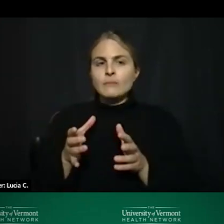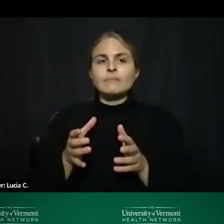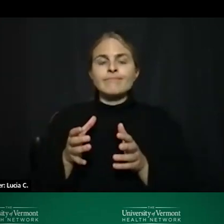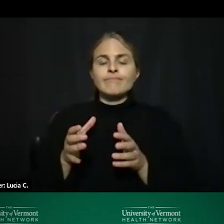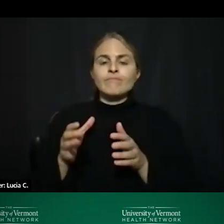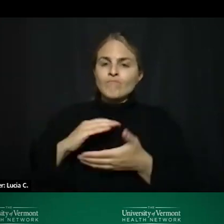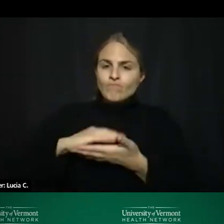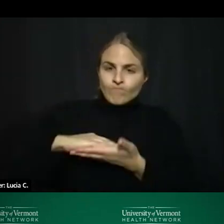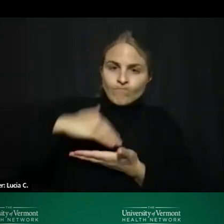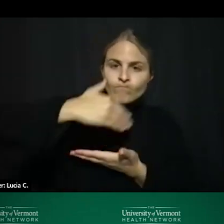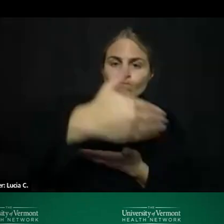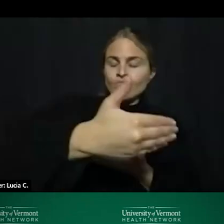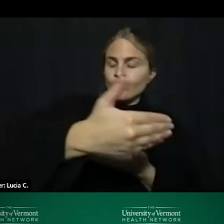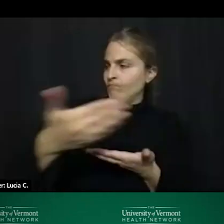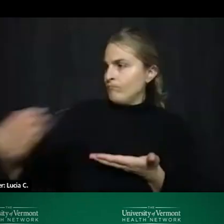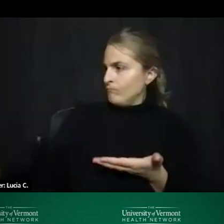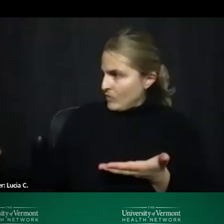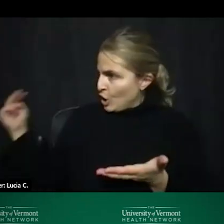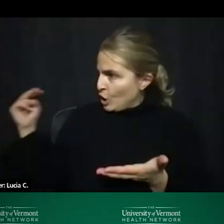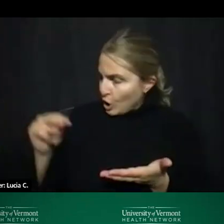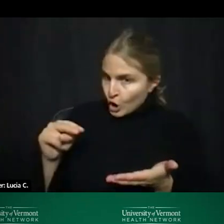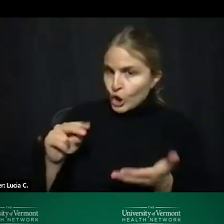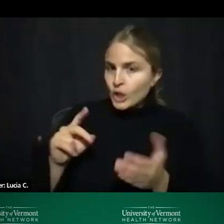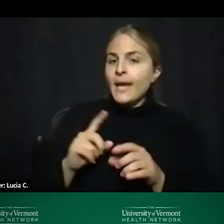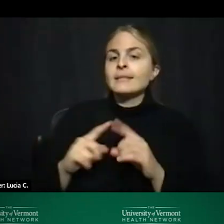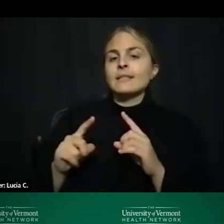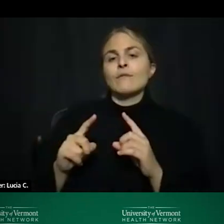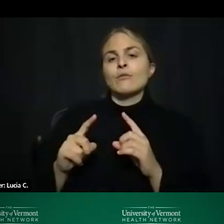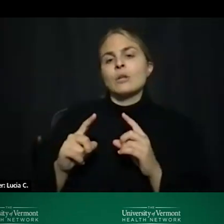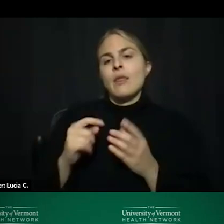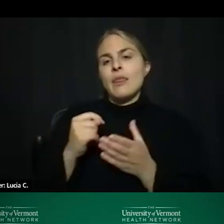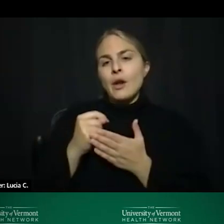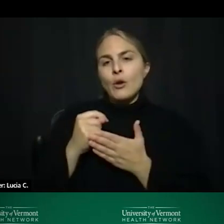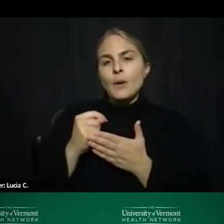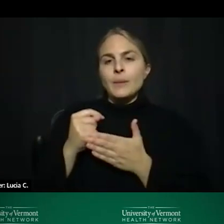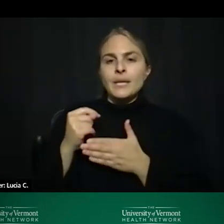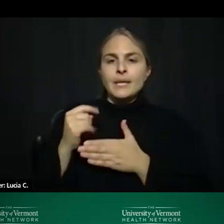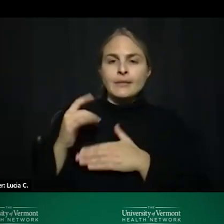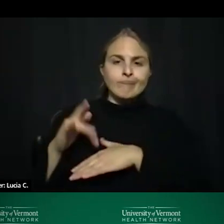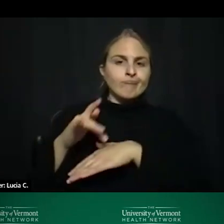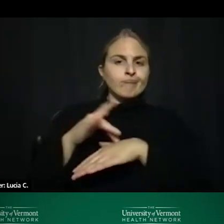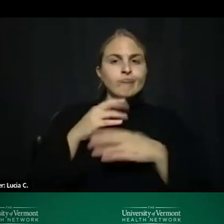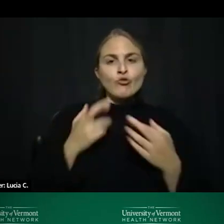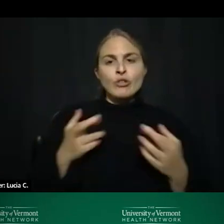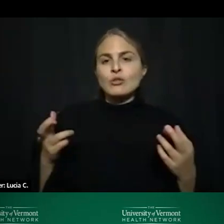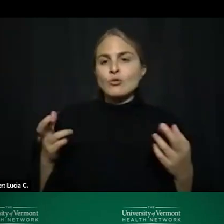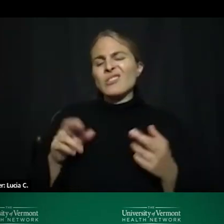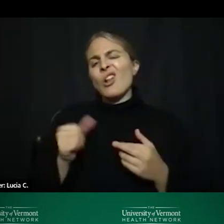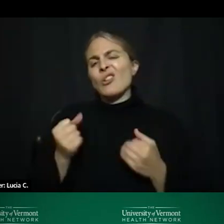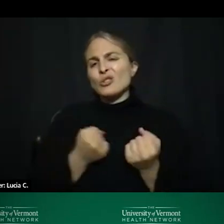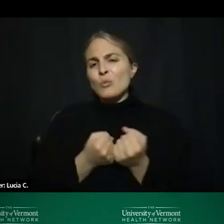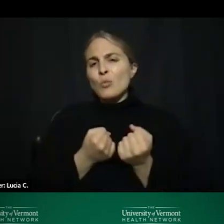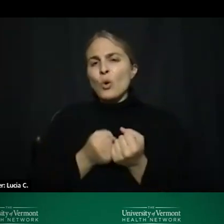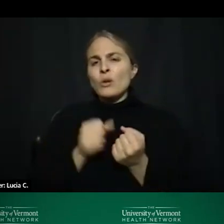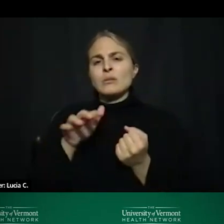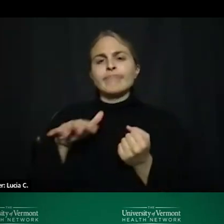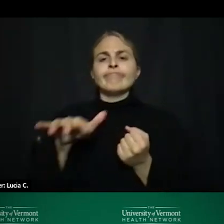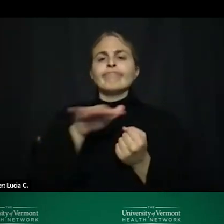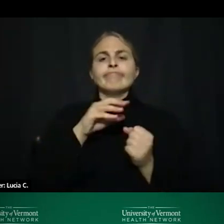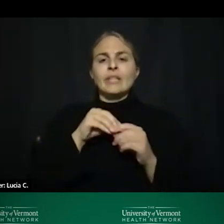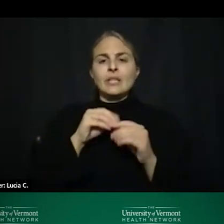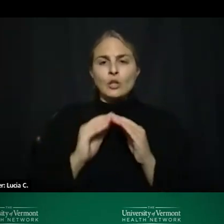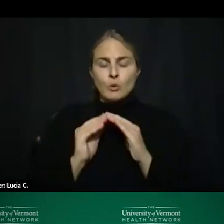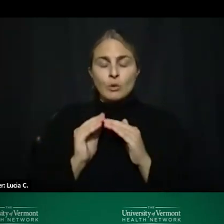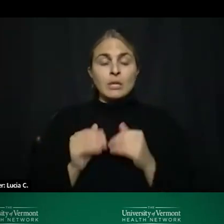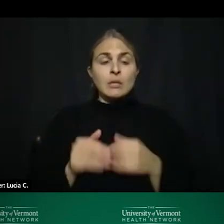their laptop with them to look at different therapy resources and other supports that could be provided and so